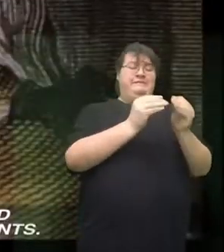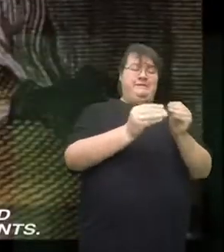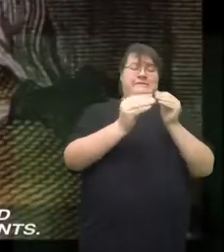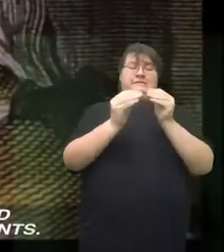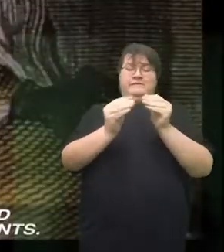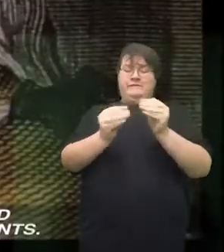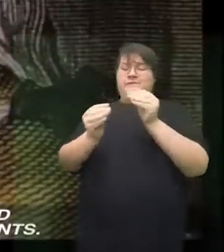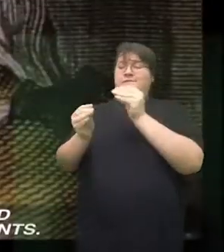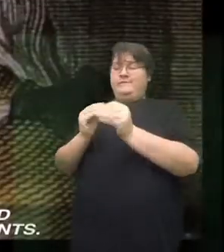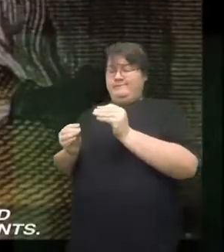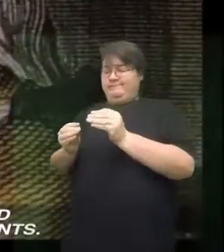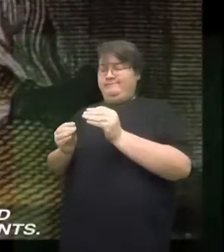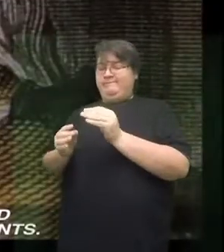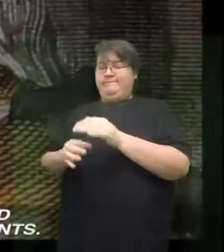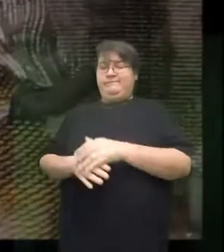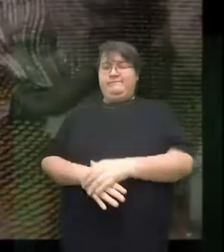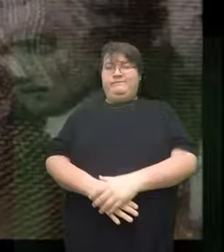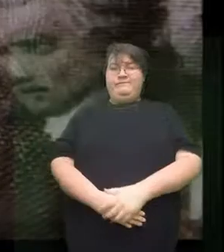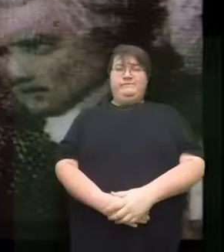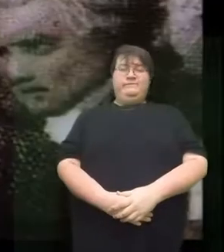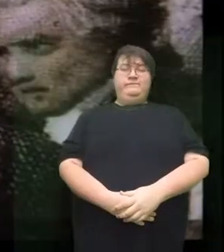answered by federalist opponents.